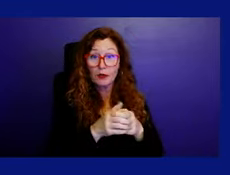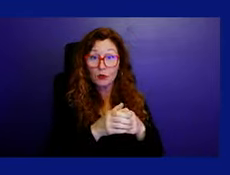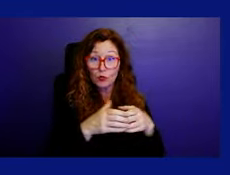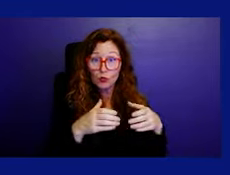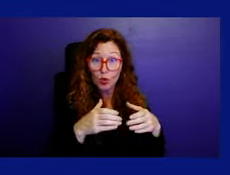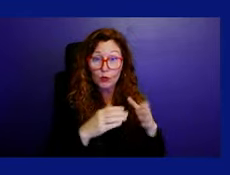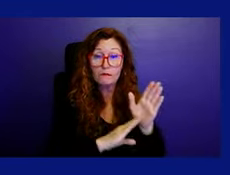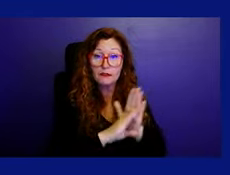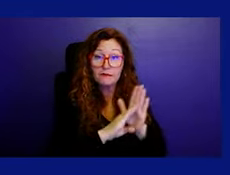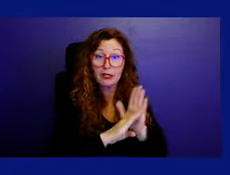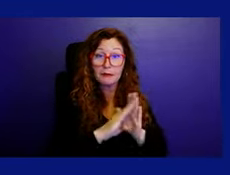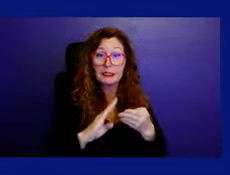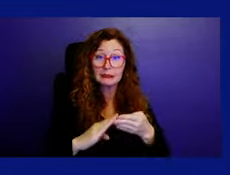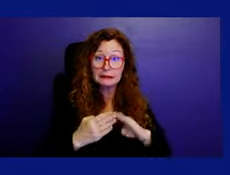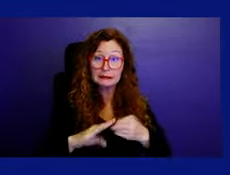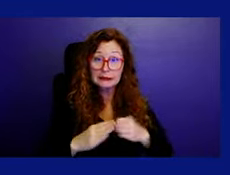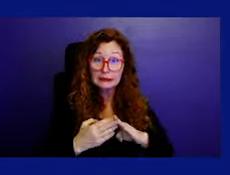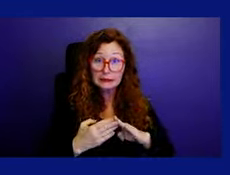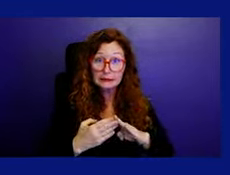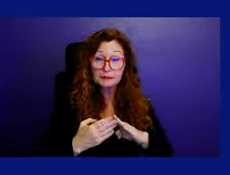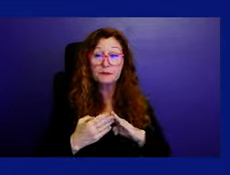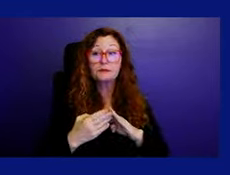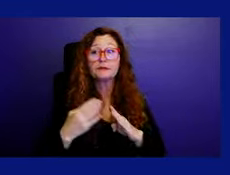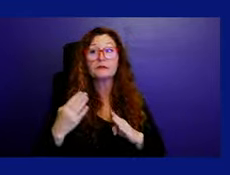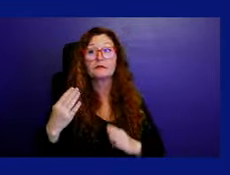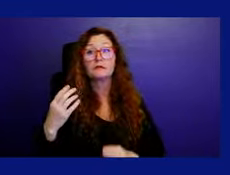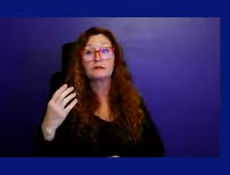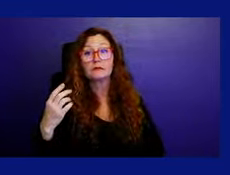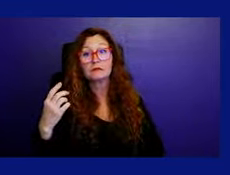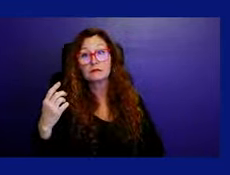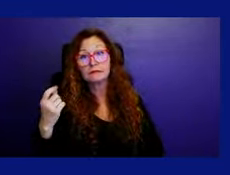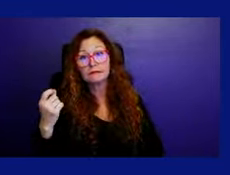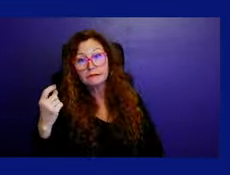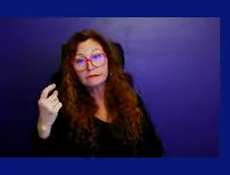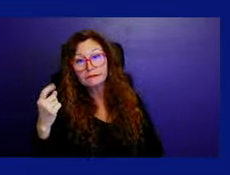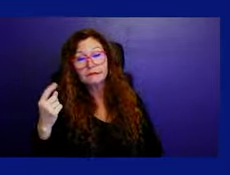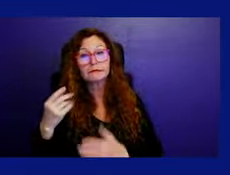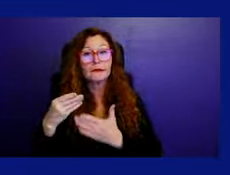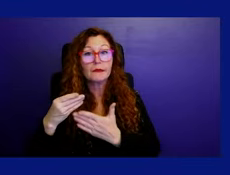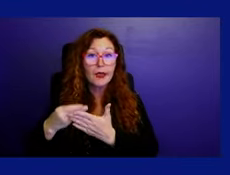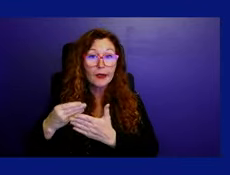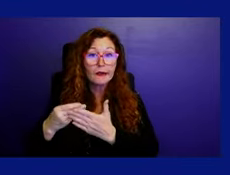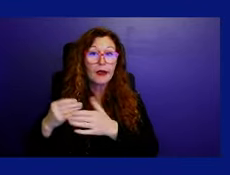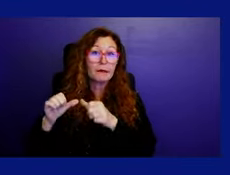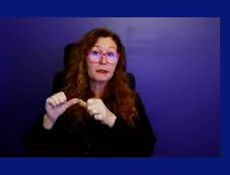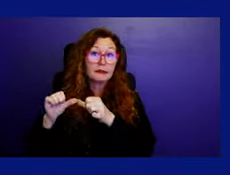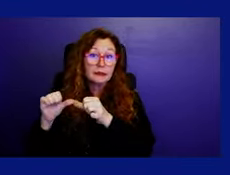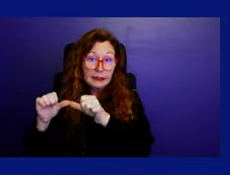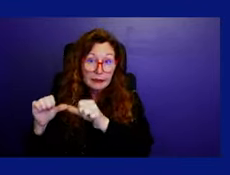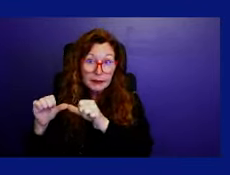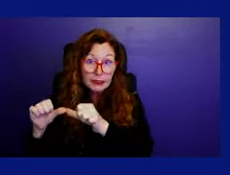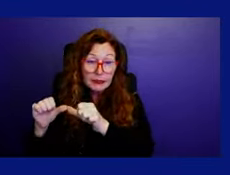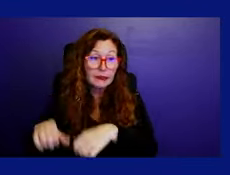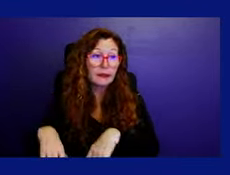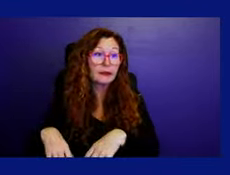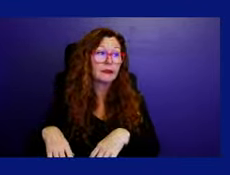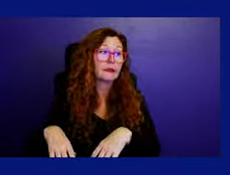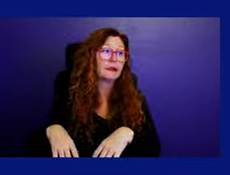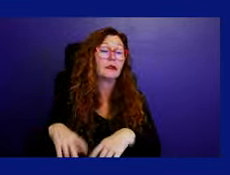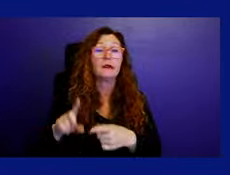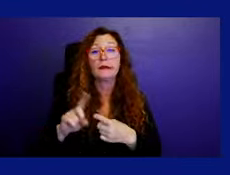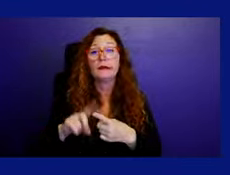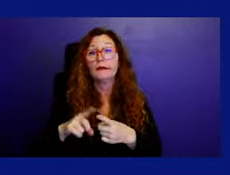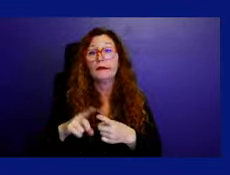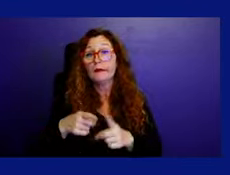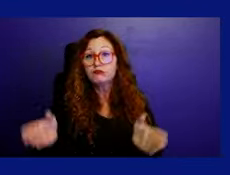um, mainly around economic sustainability, um, and to promote a quality of